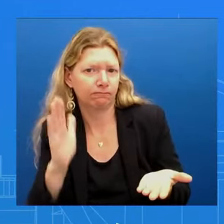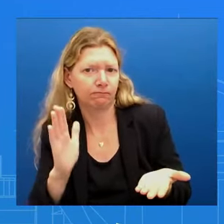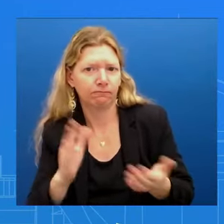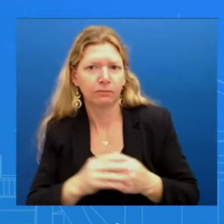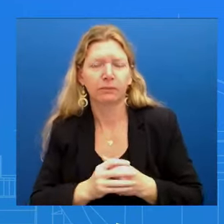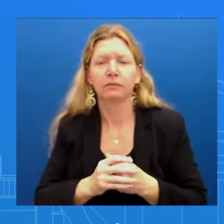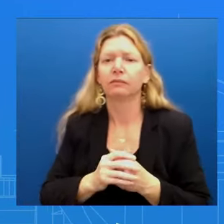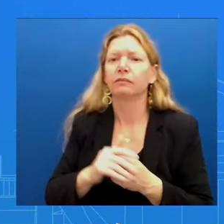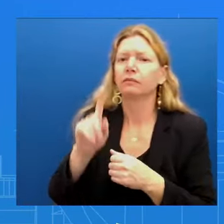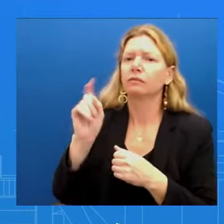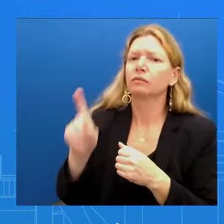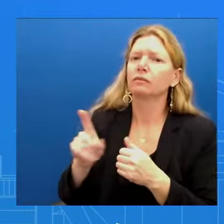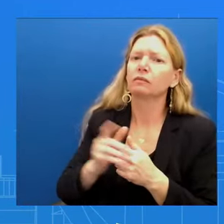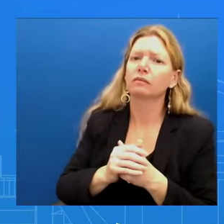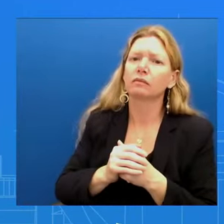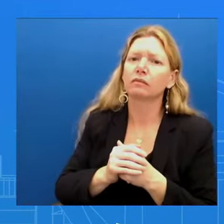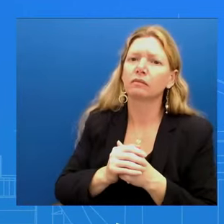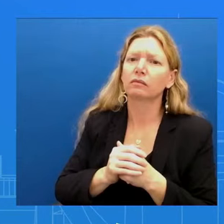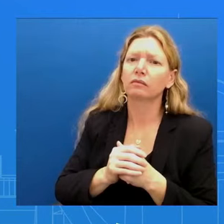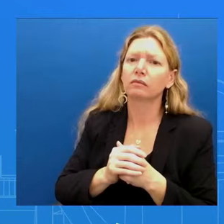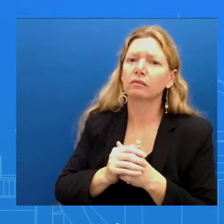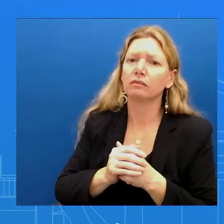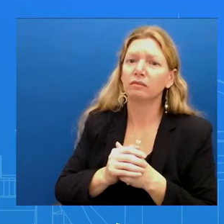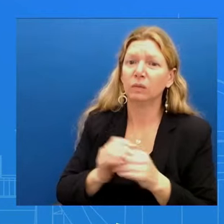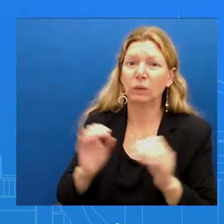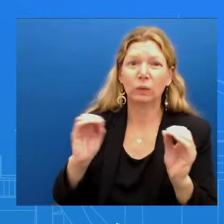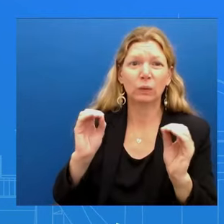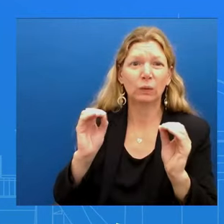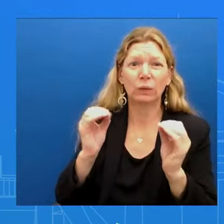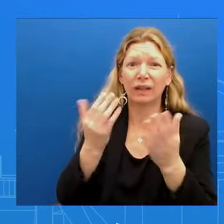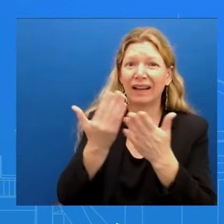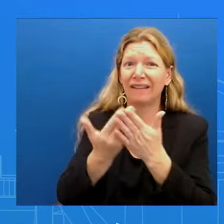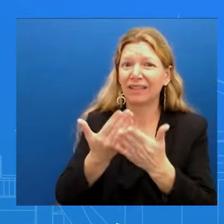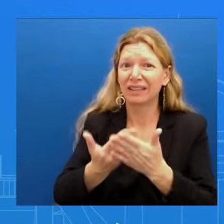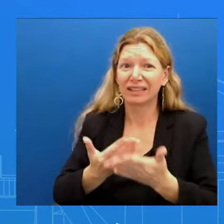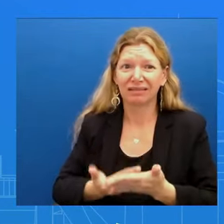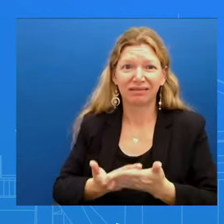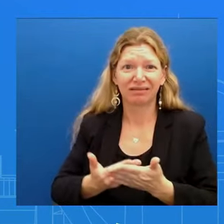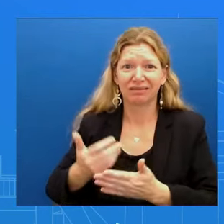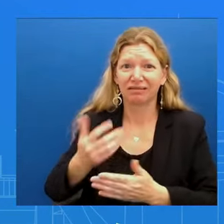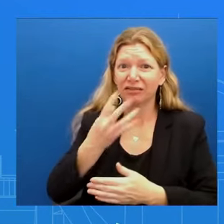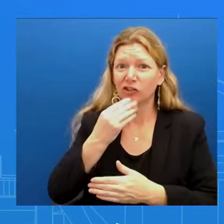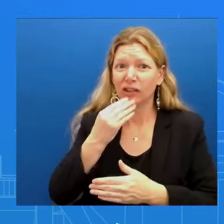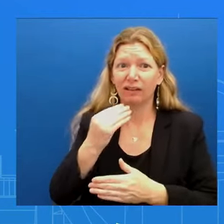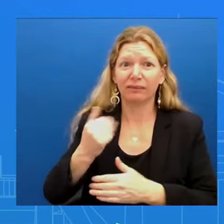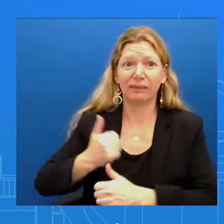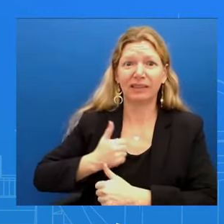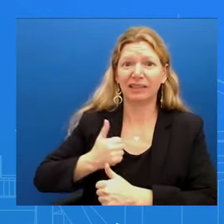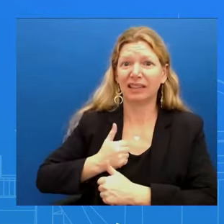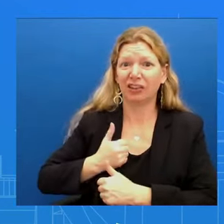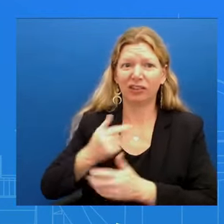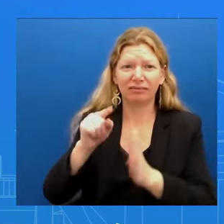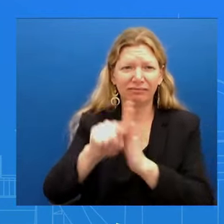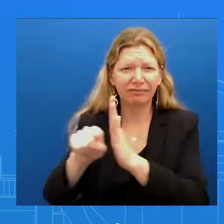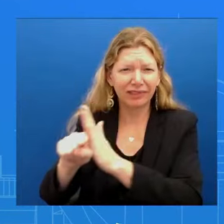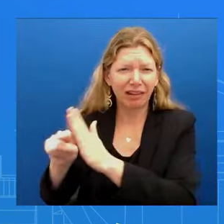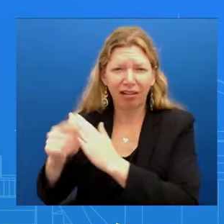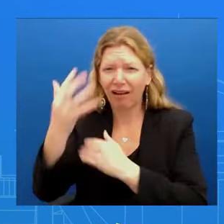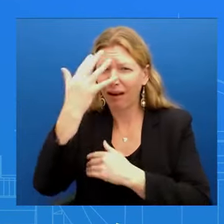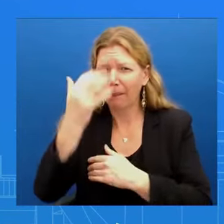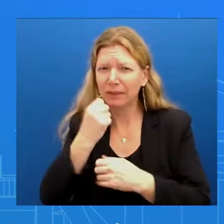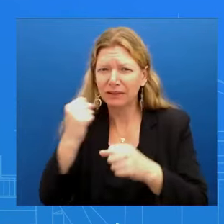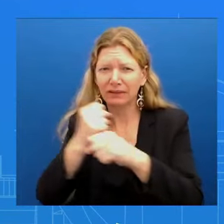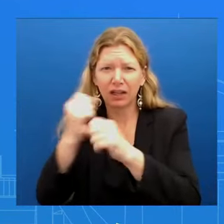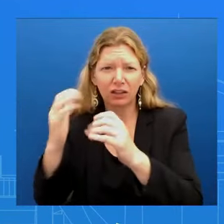that Israel's military has killed more Hamas fighters than civilians What is the US assessment of that? Do you agree with what